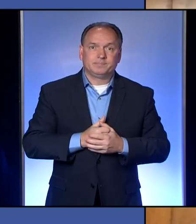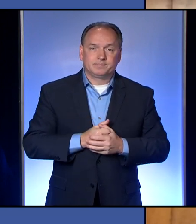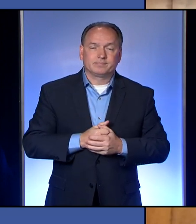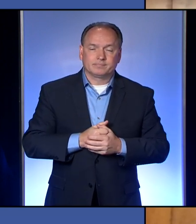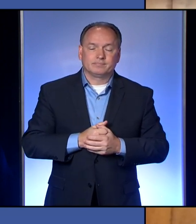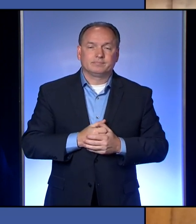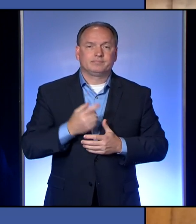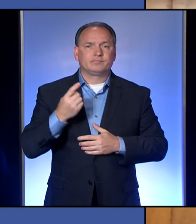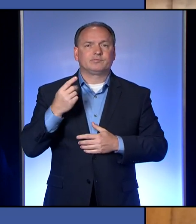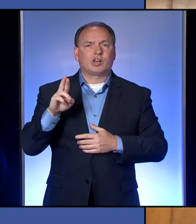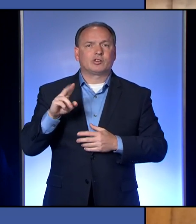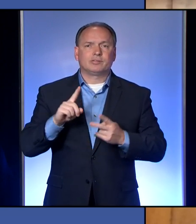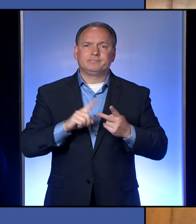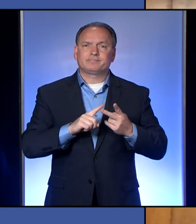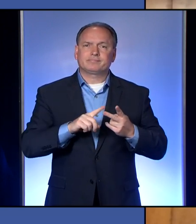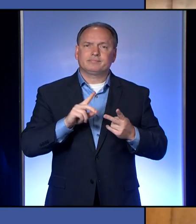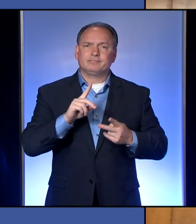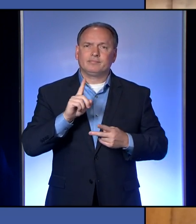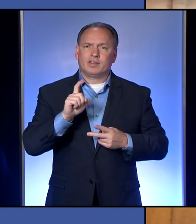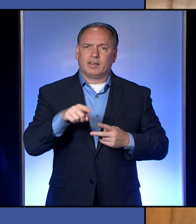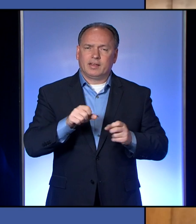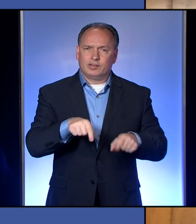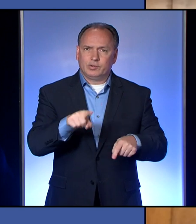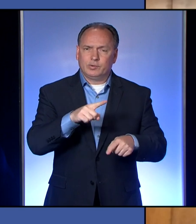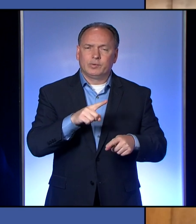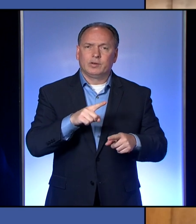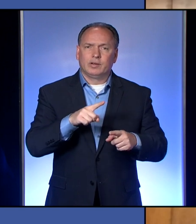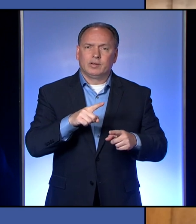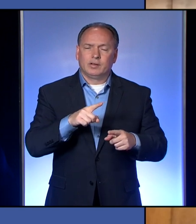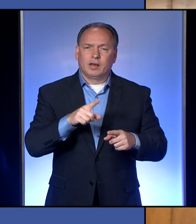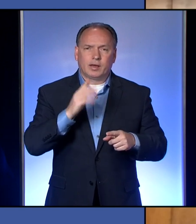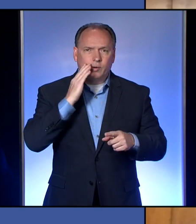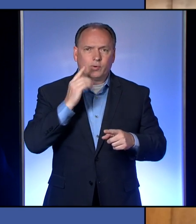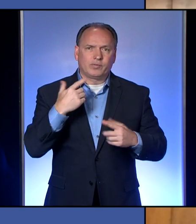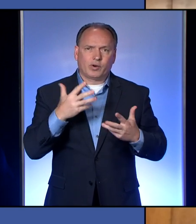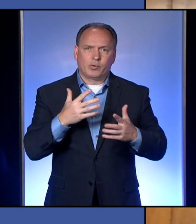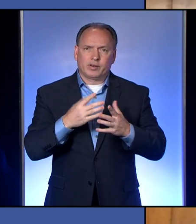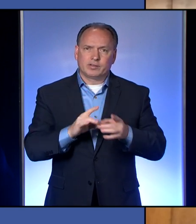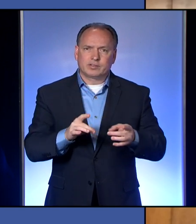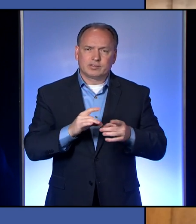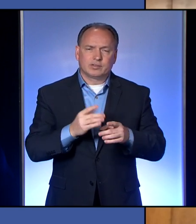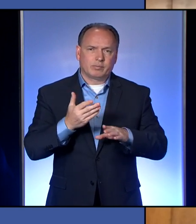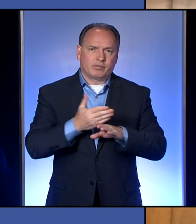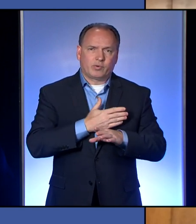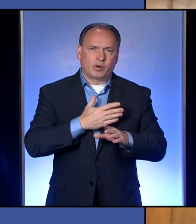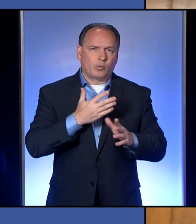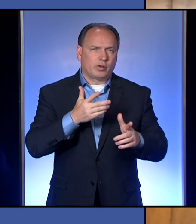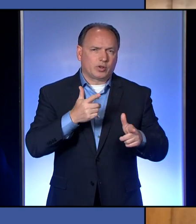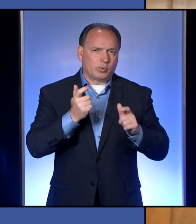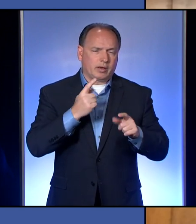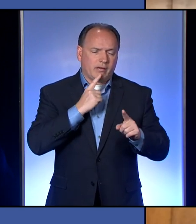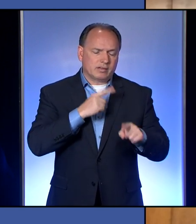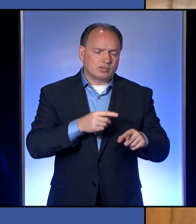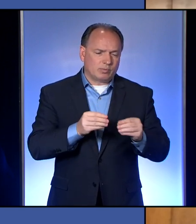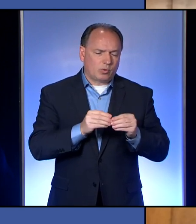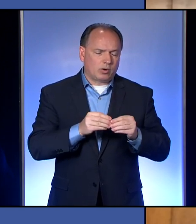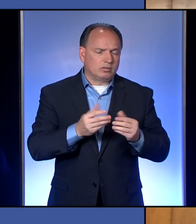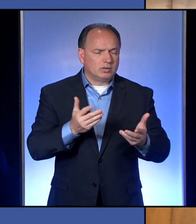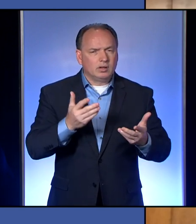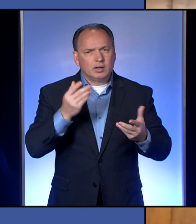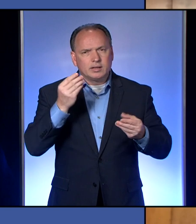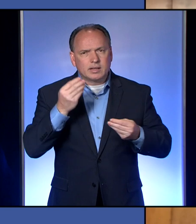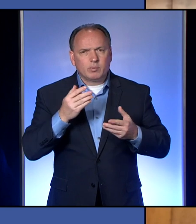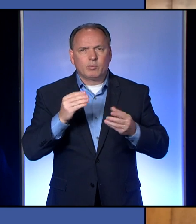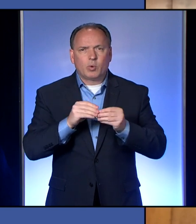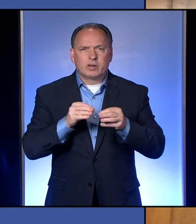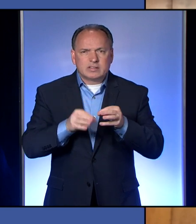And doctor, I may, please, would you just give me the quick hit there on, and I know you've addressed it earlier, but I'm just looking for something quick here on, in layman's terms, the reason